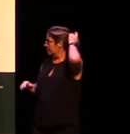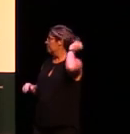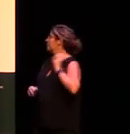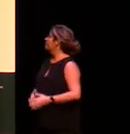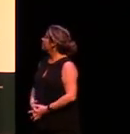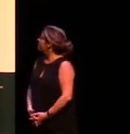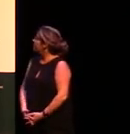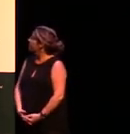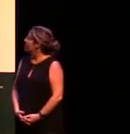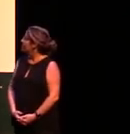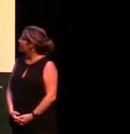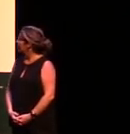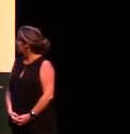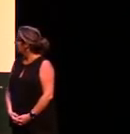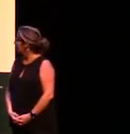gist